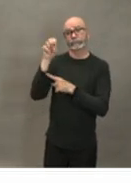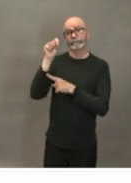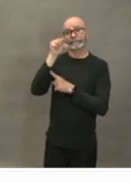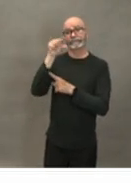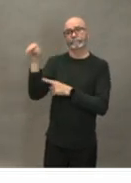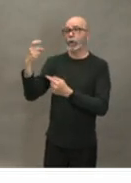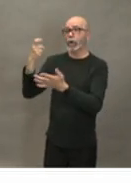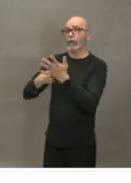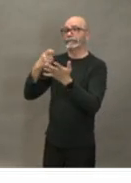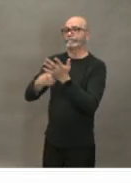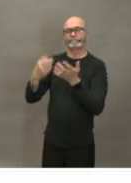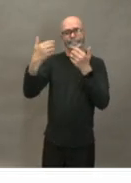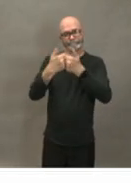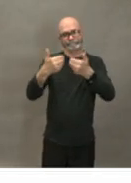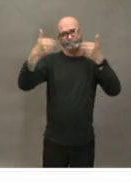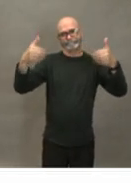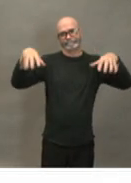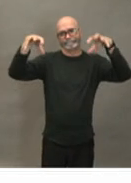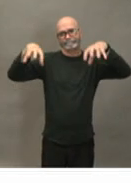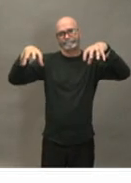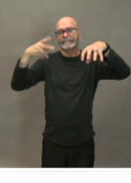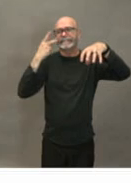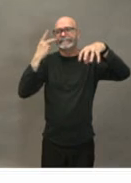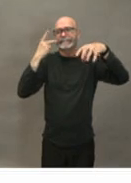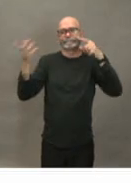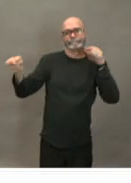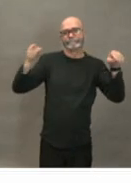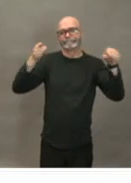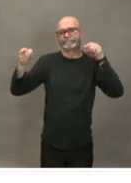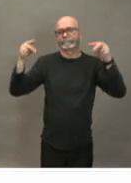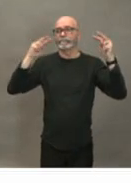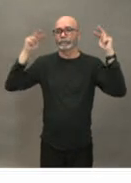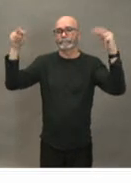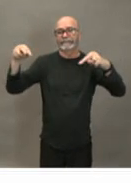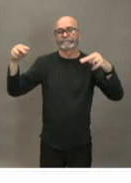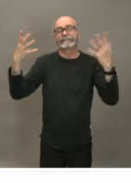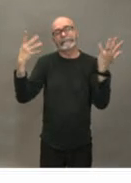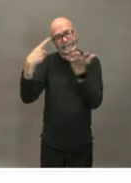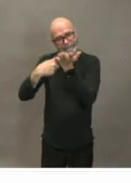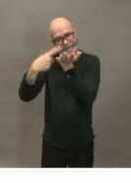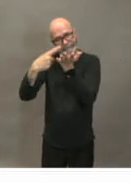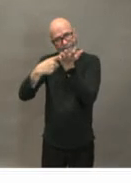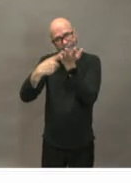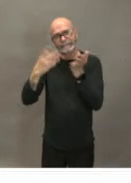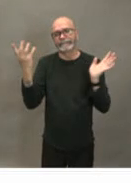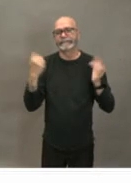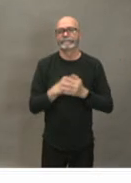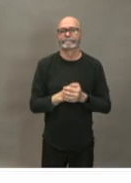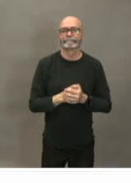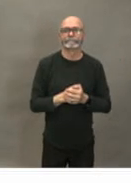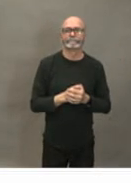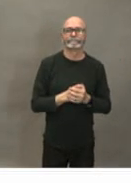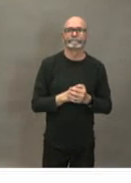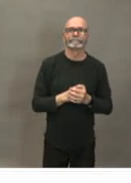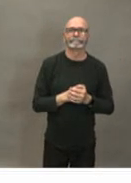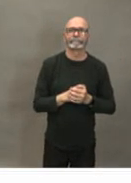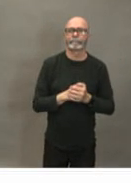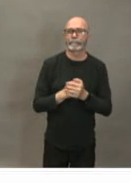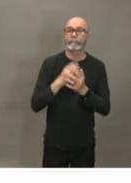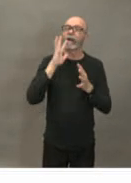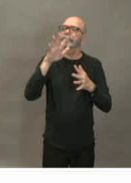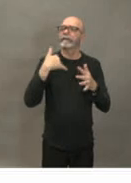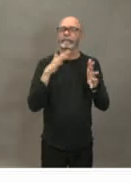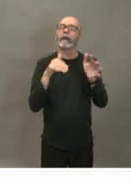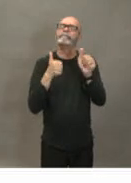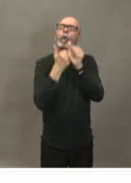we're looking forward to uh hearing from them in time could i ask a follow-up with respect to that there there will